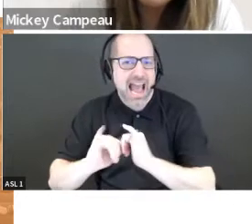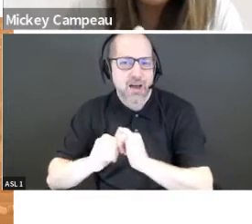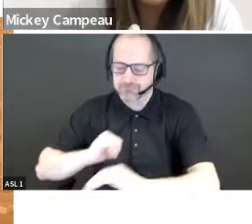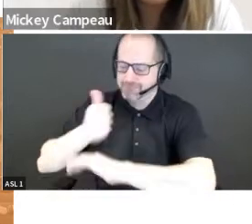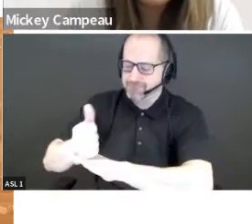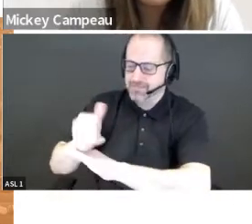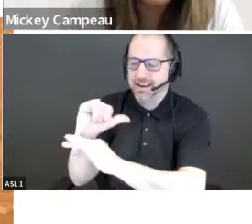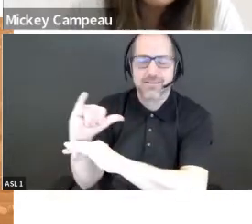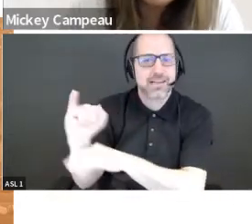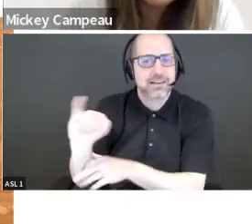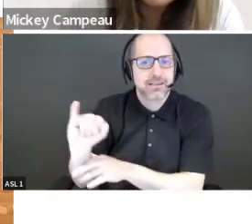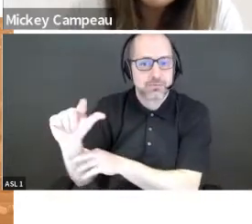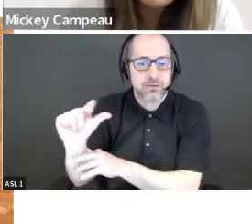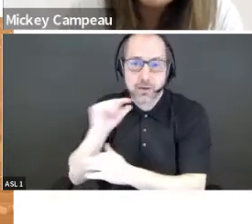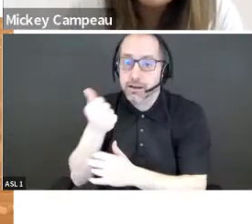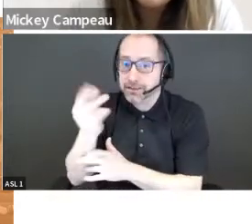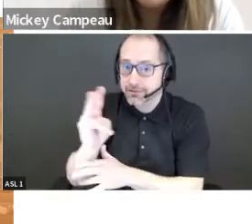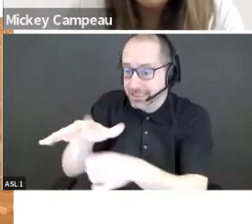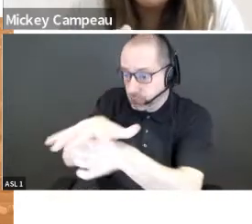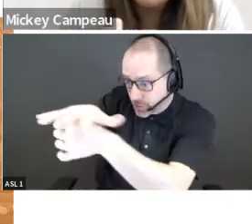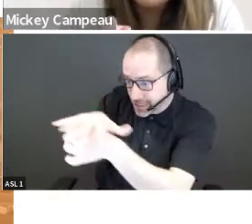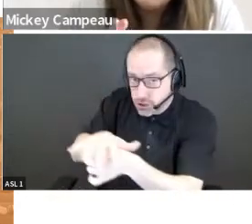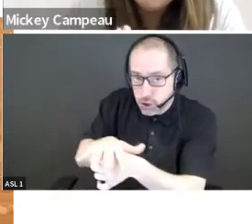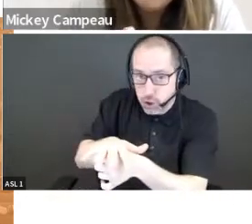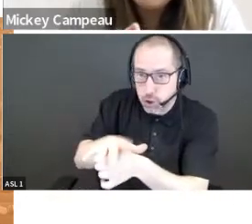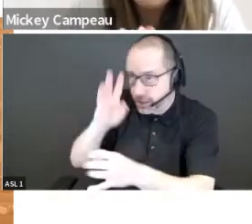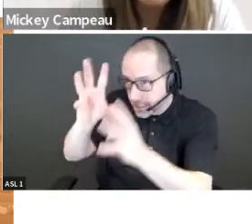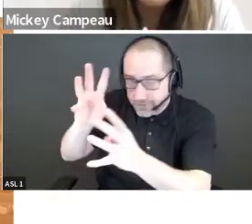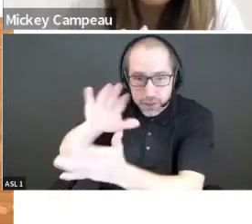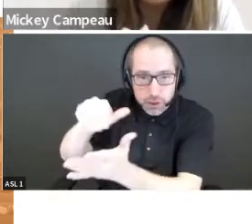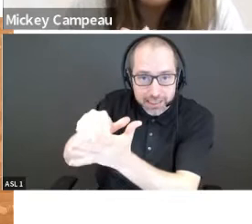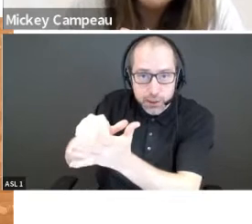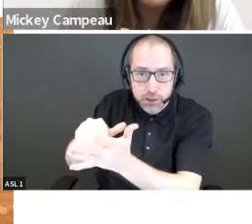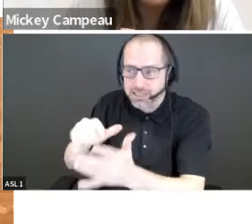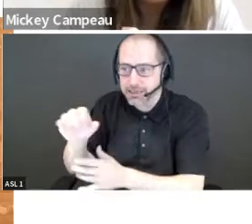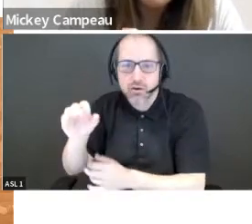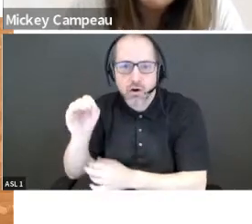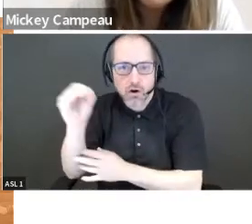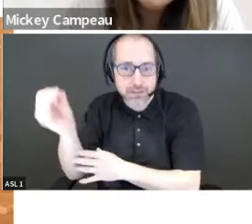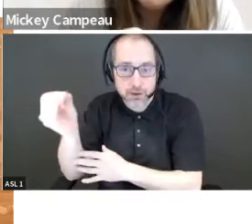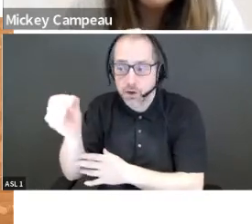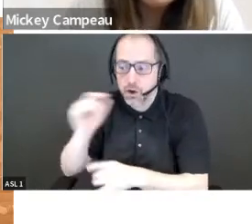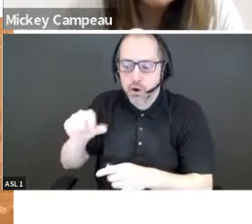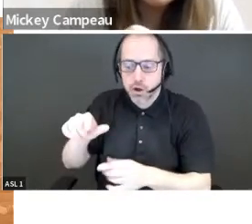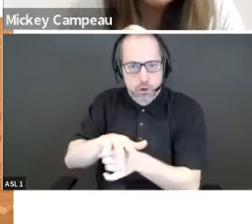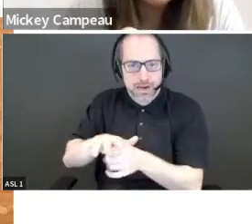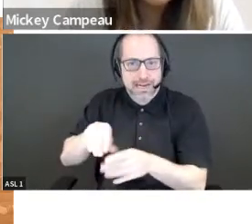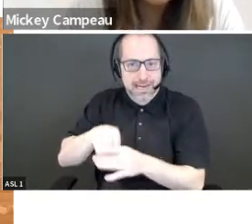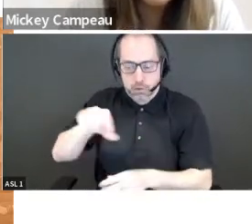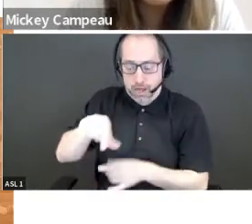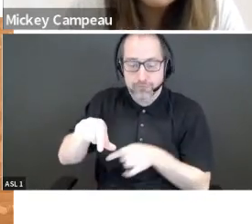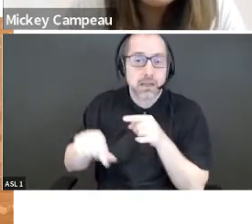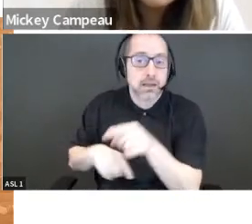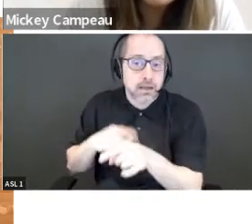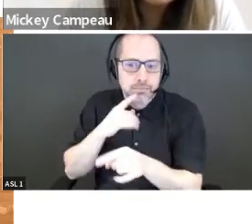We are one of 17 regional innovation centers in Ontario, and while we are located in Guelph, we actually serve